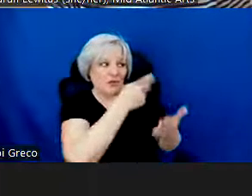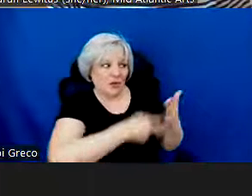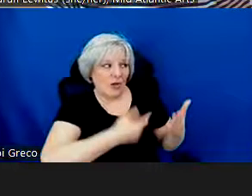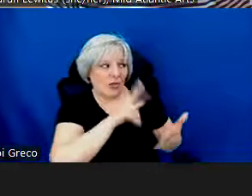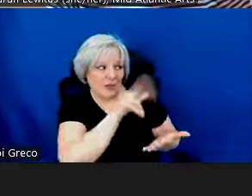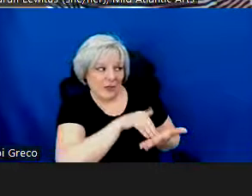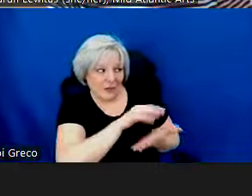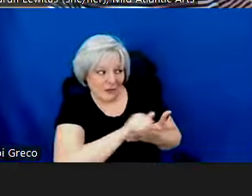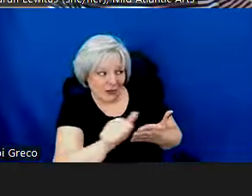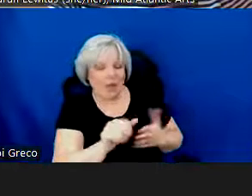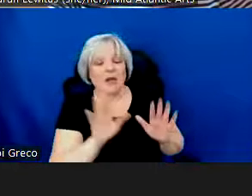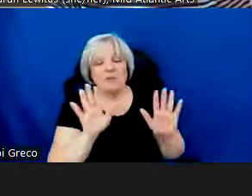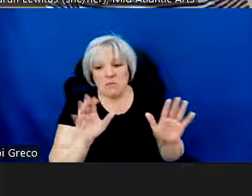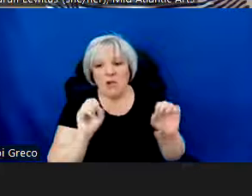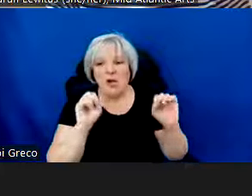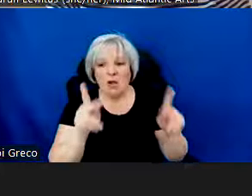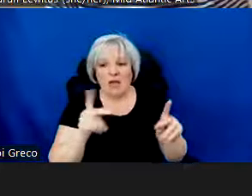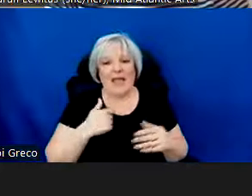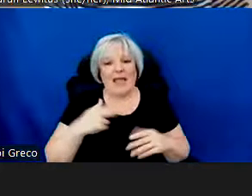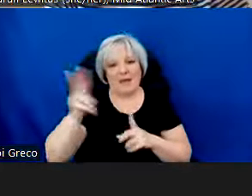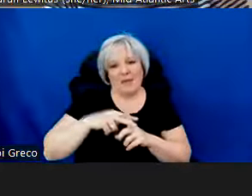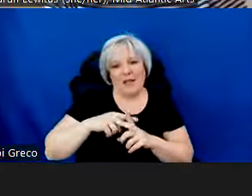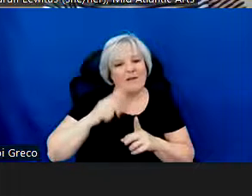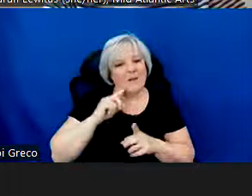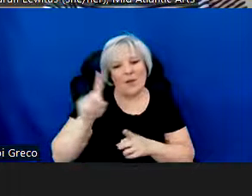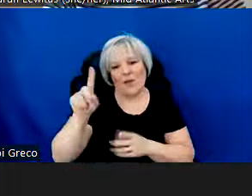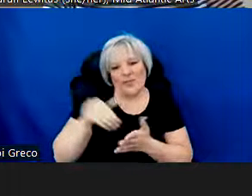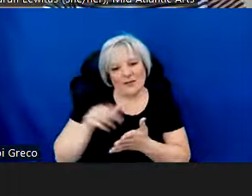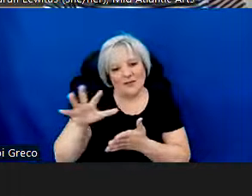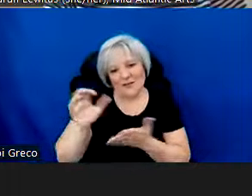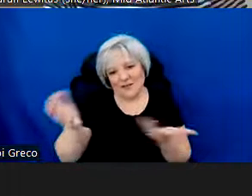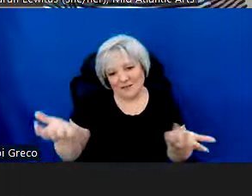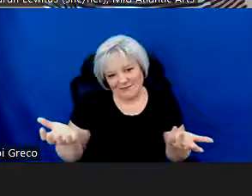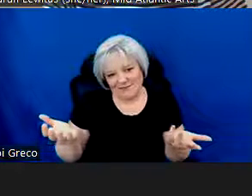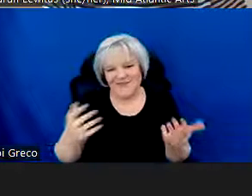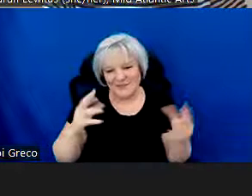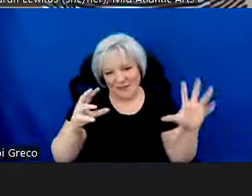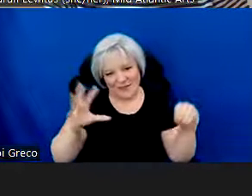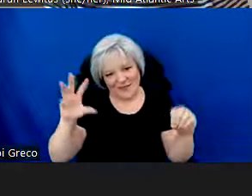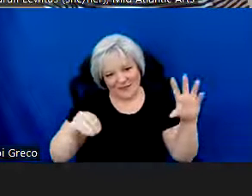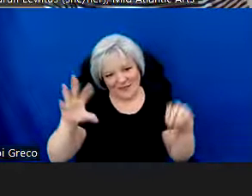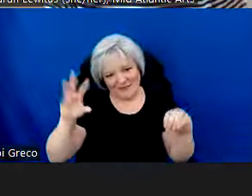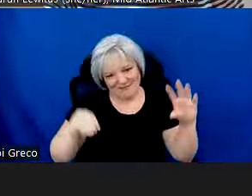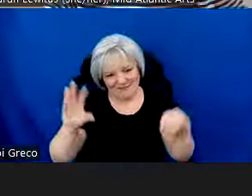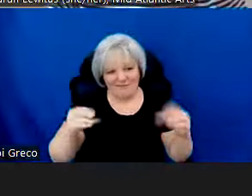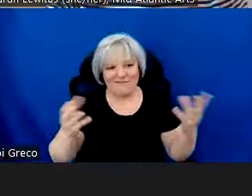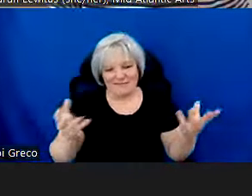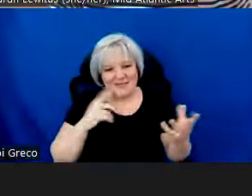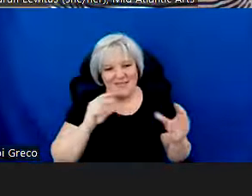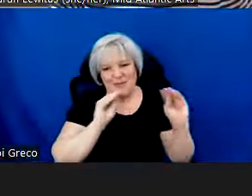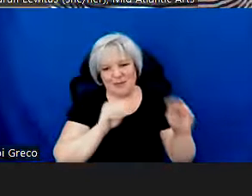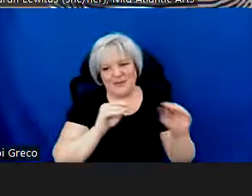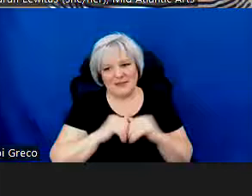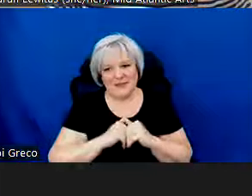it's telling me that I can apply for a maximum fee subsidy request of $1,500. And similarly,